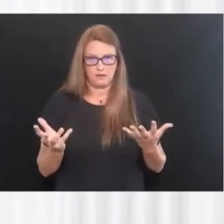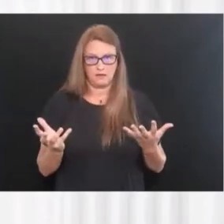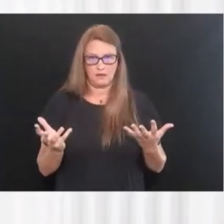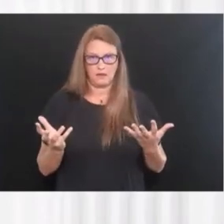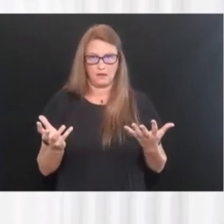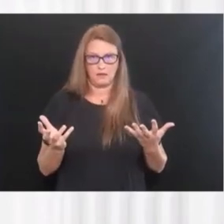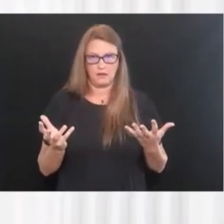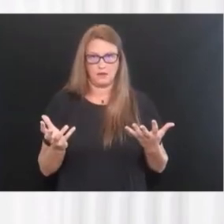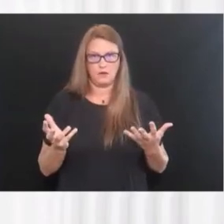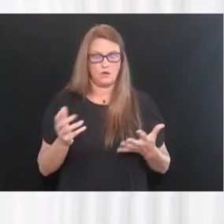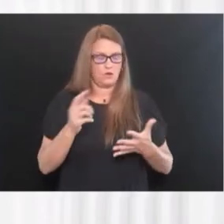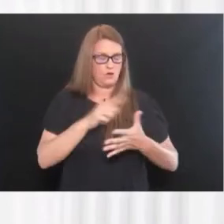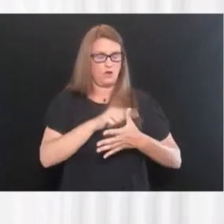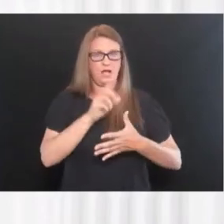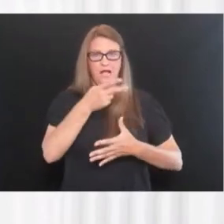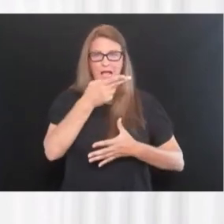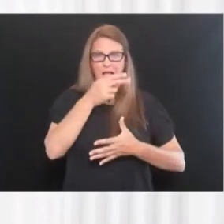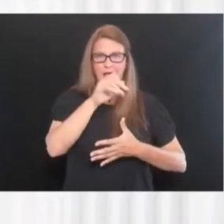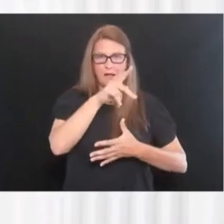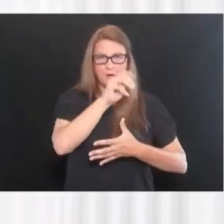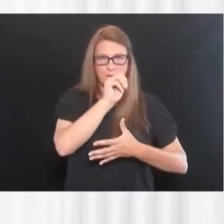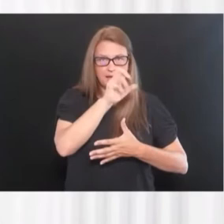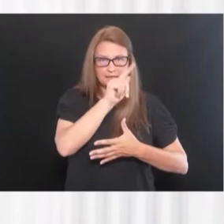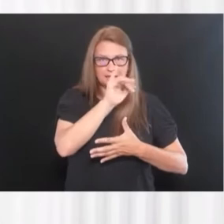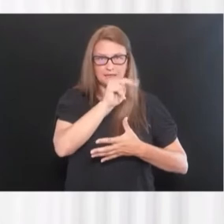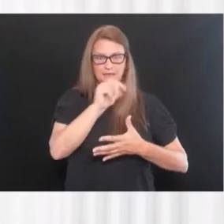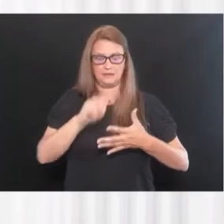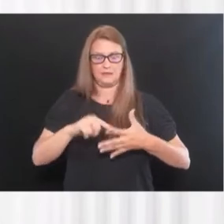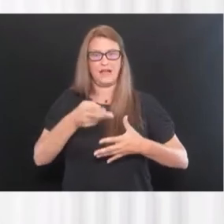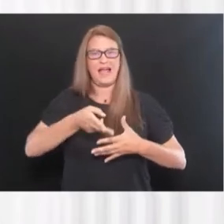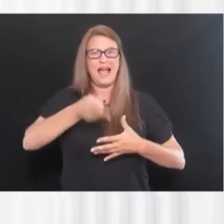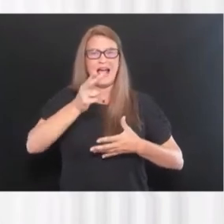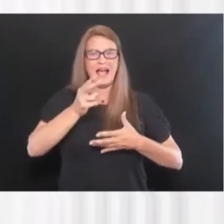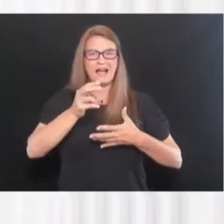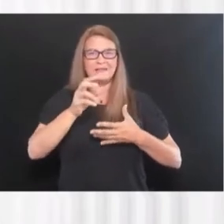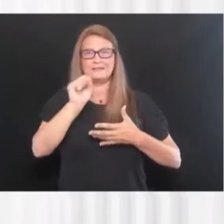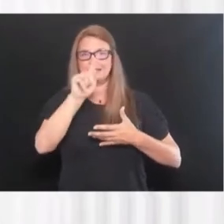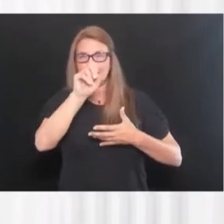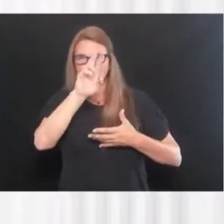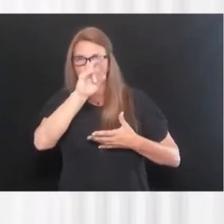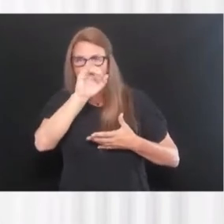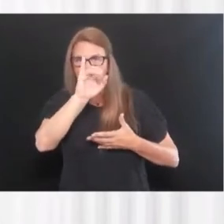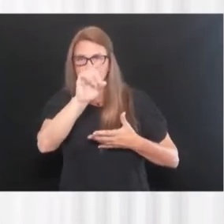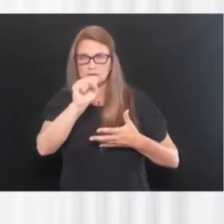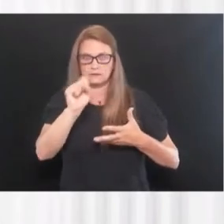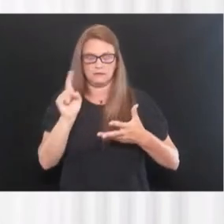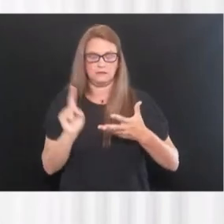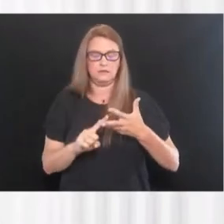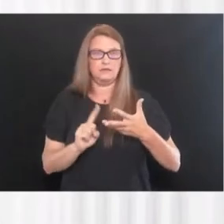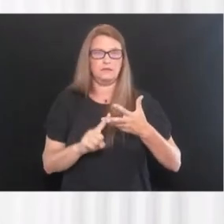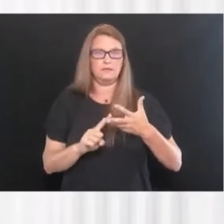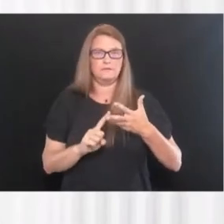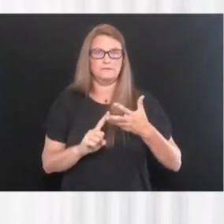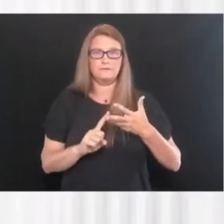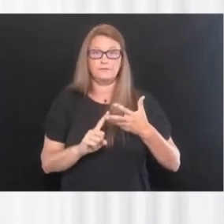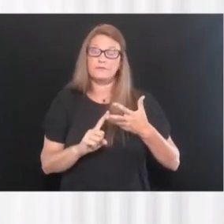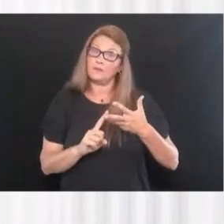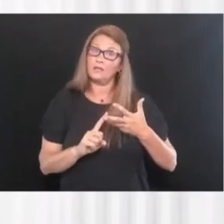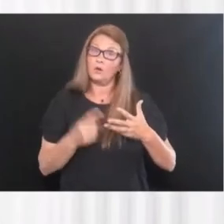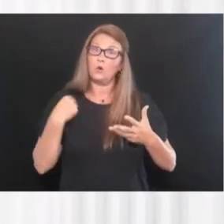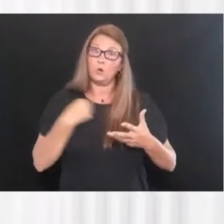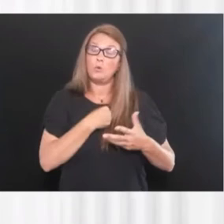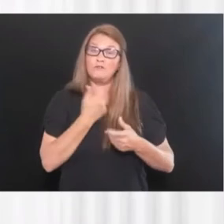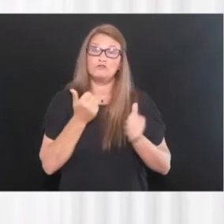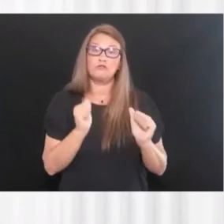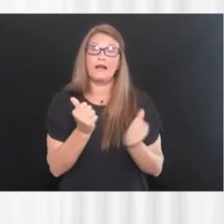ivermectin. We have tried high dose and held steroids. Uh, you name it. We've